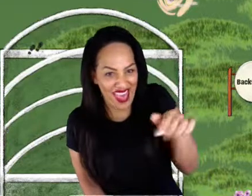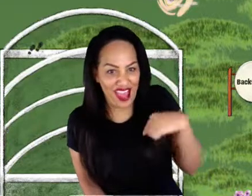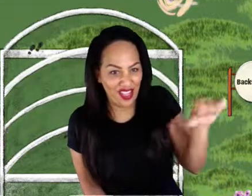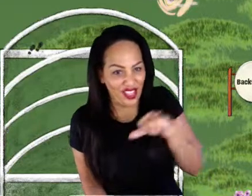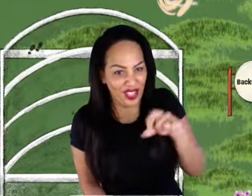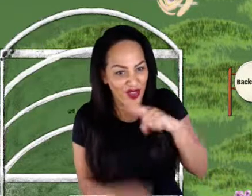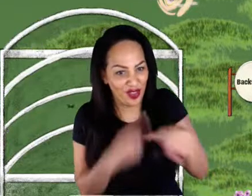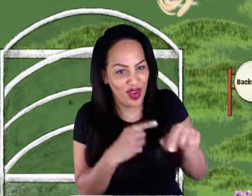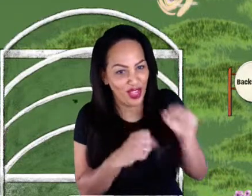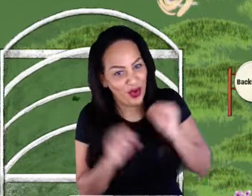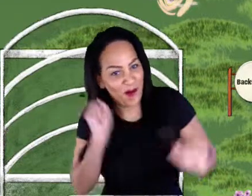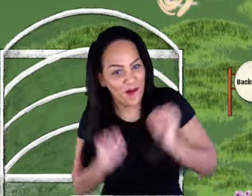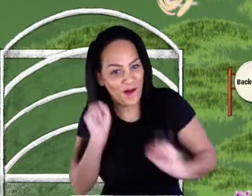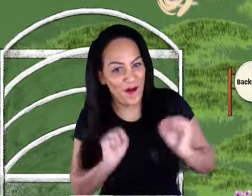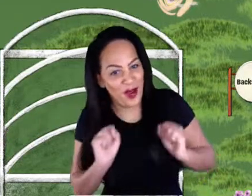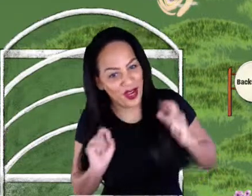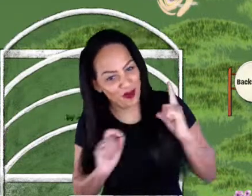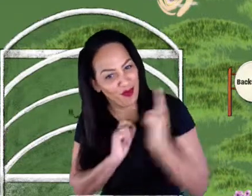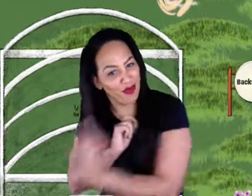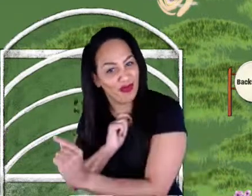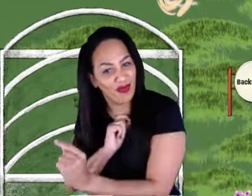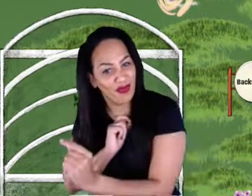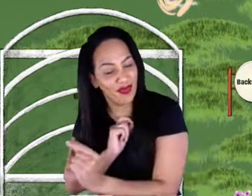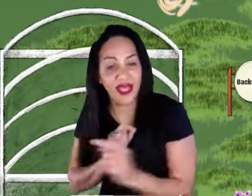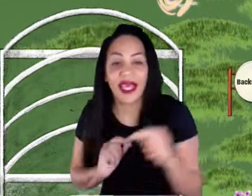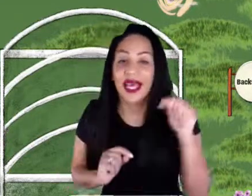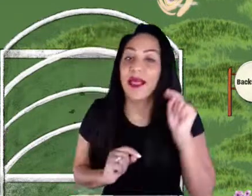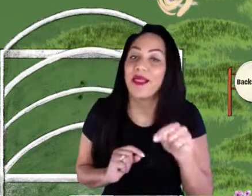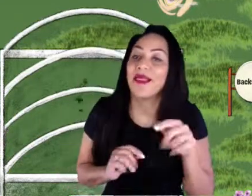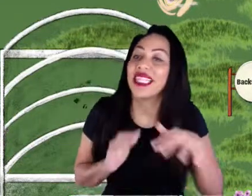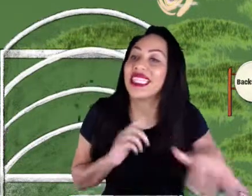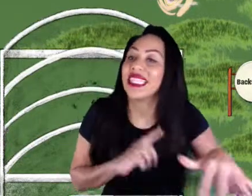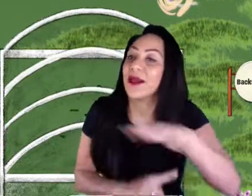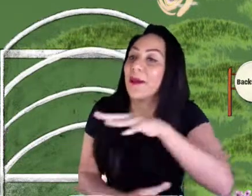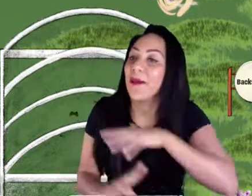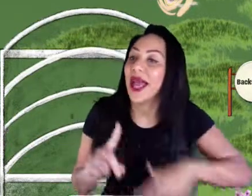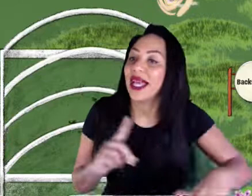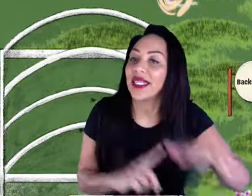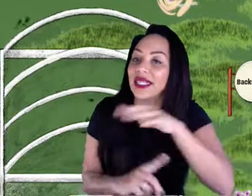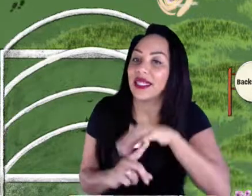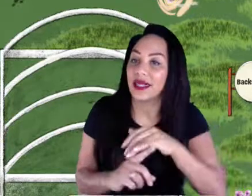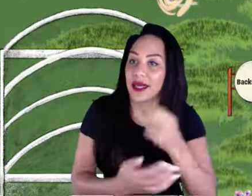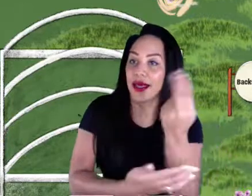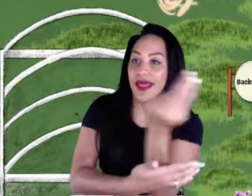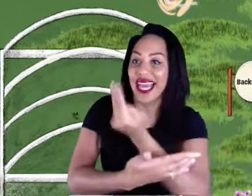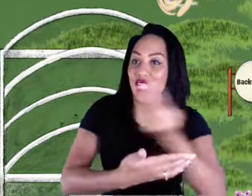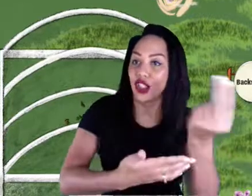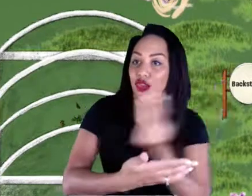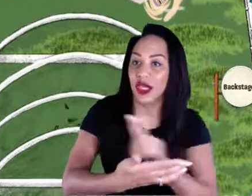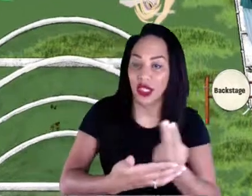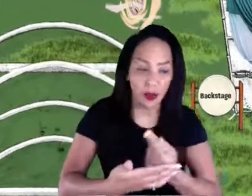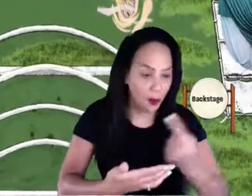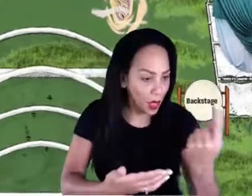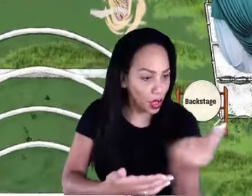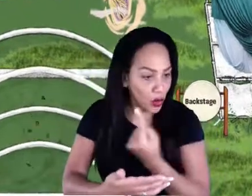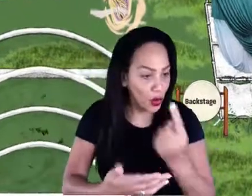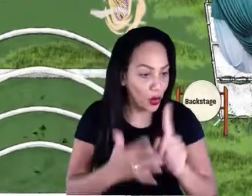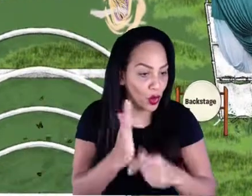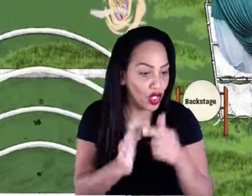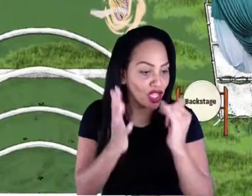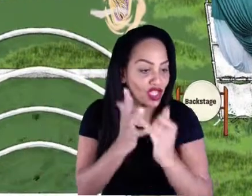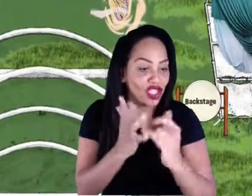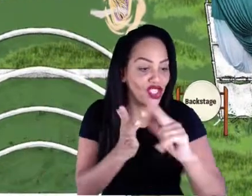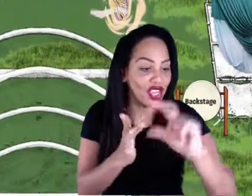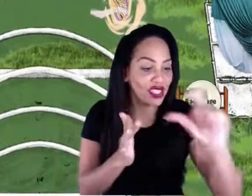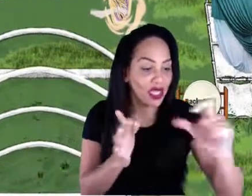But here, actually, in this space are some of the illustrations by Jessica Roses. So Jessica is